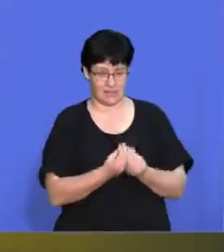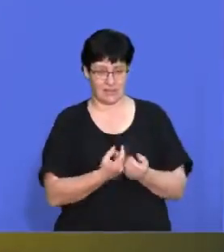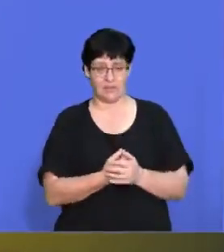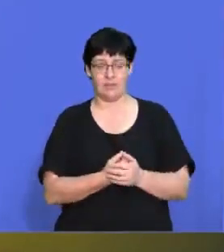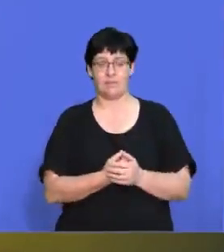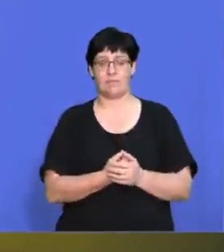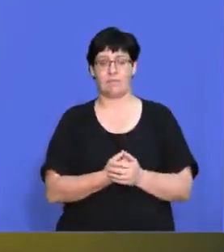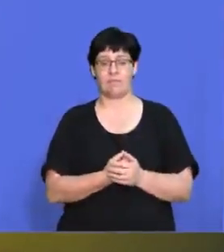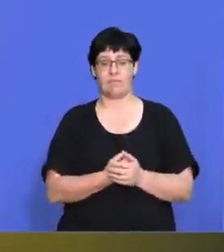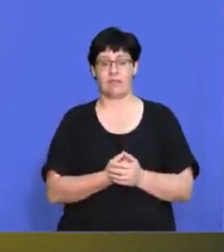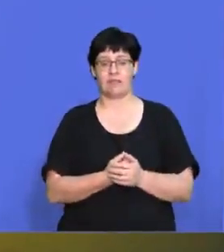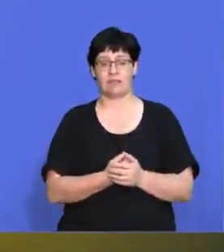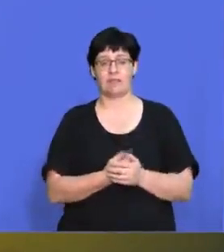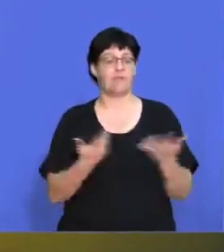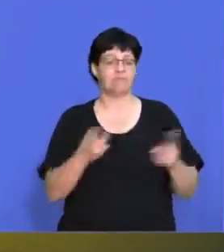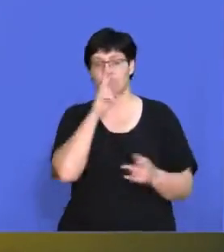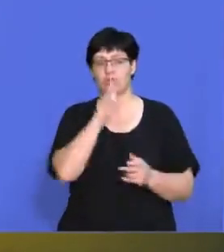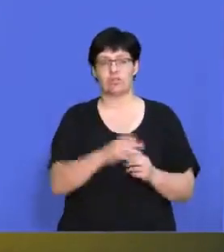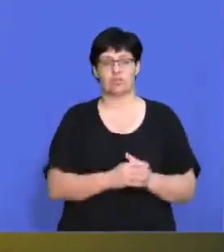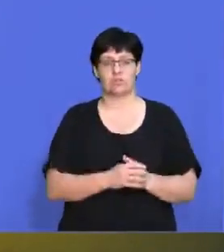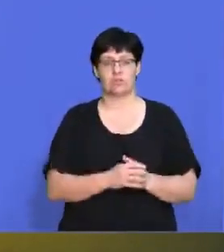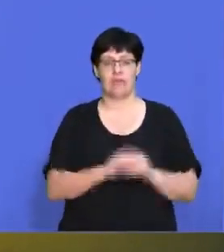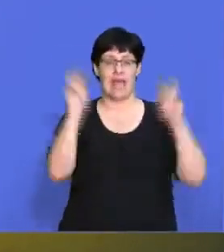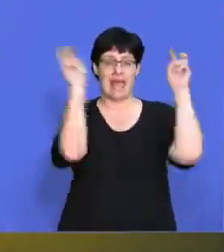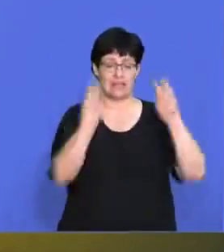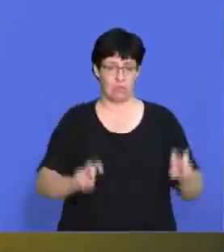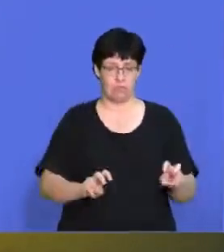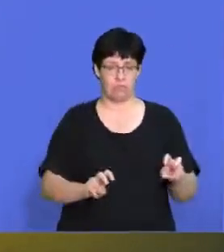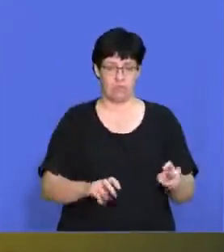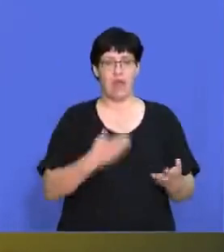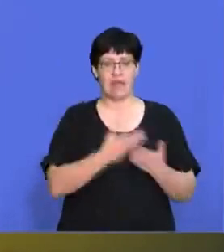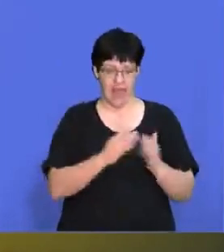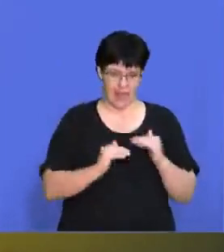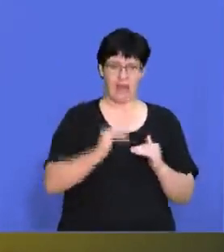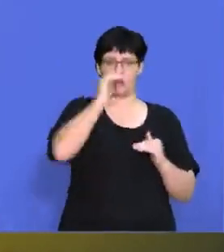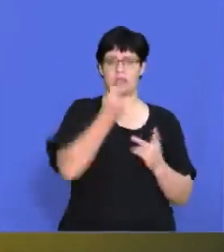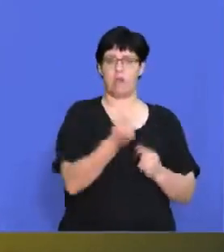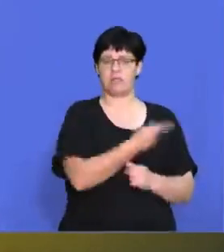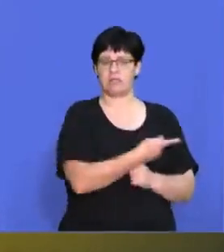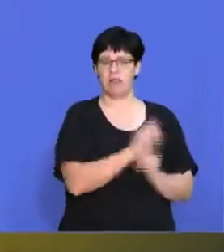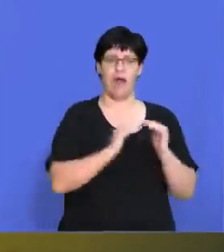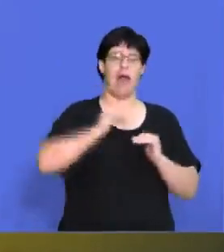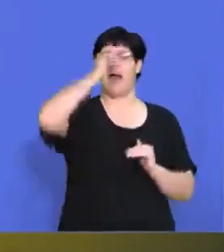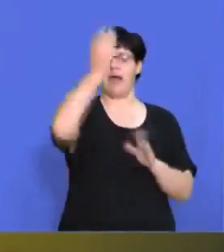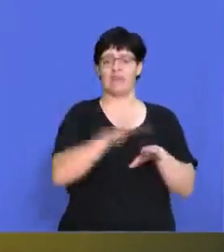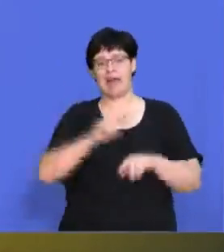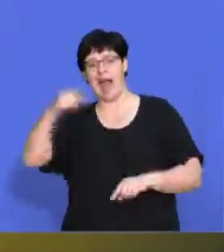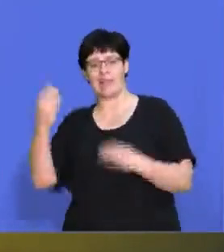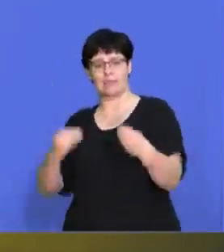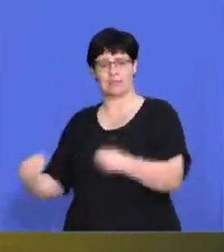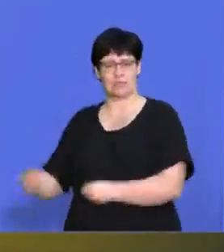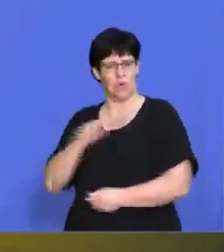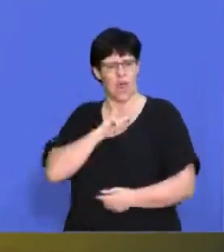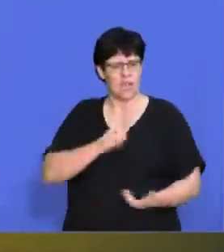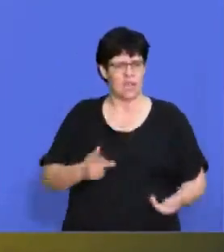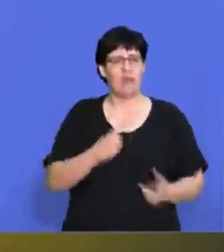If you look at ESCOM, they're able to increase their prices a lot higher than other businesses because they are the only